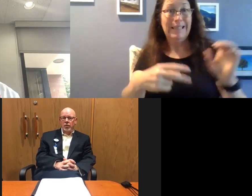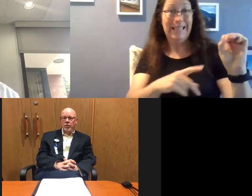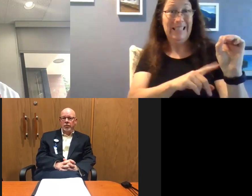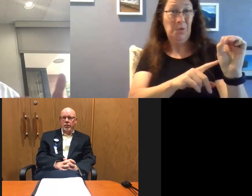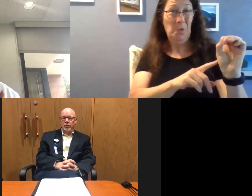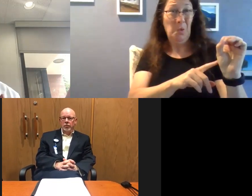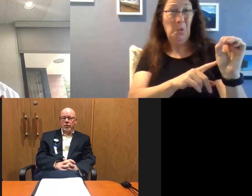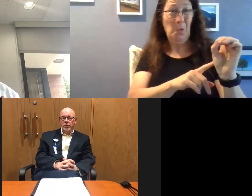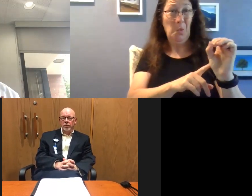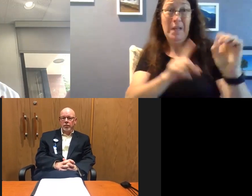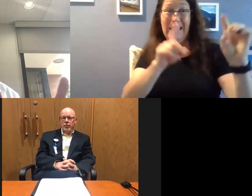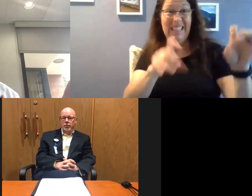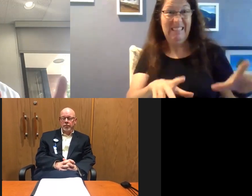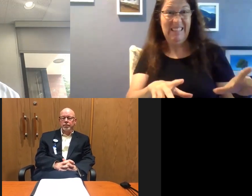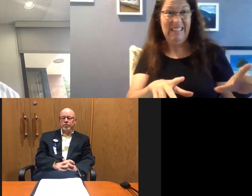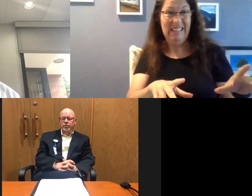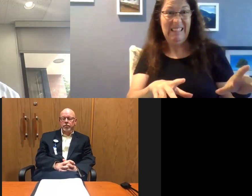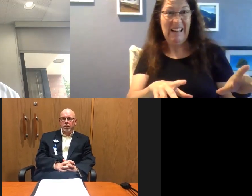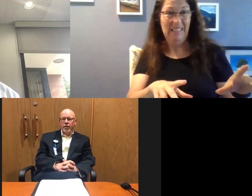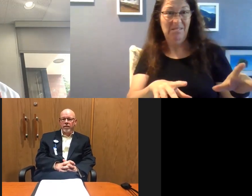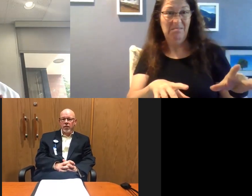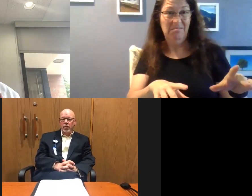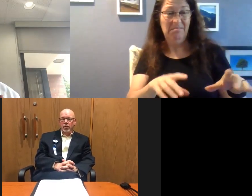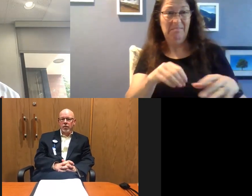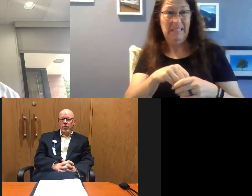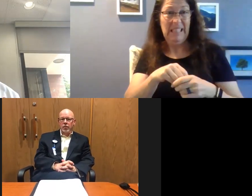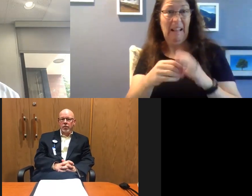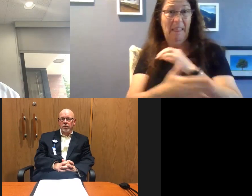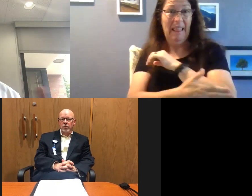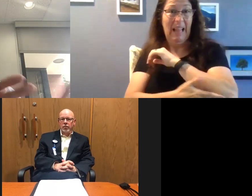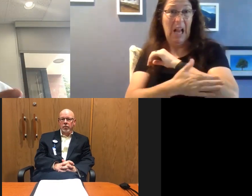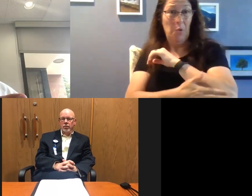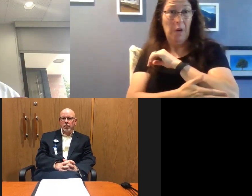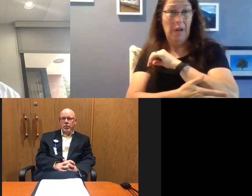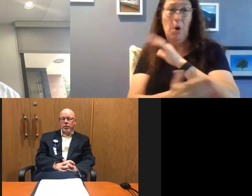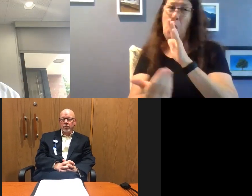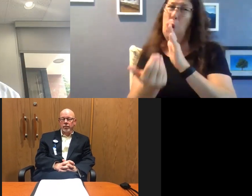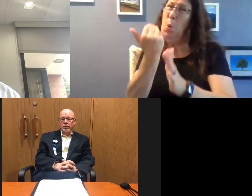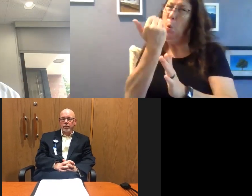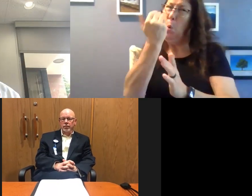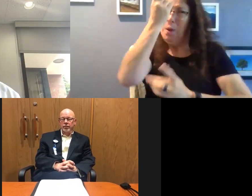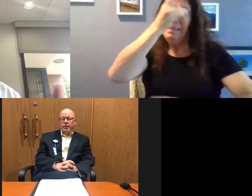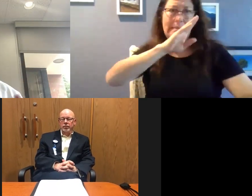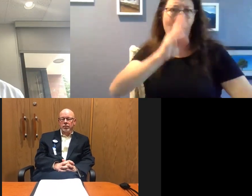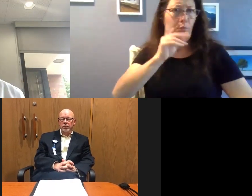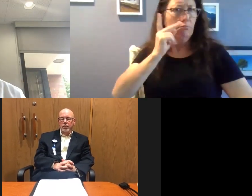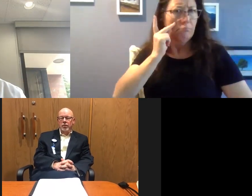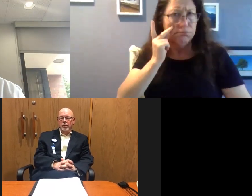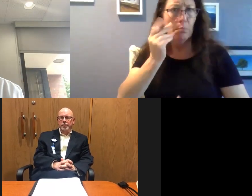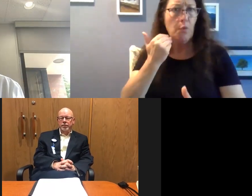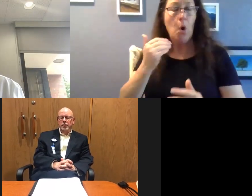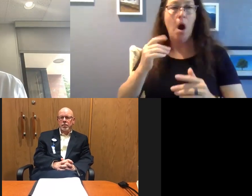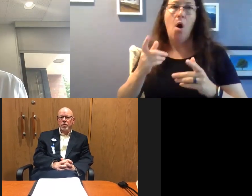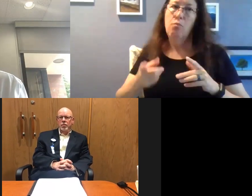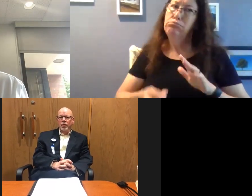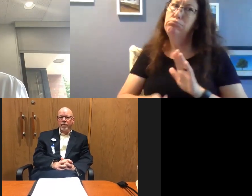tests being able to be done within this country for a brand new disease that we've never seen before, to being able